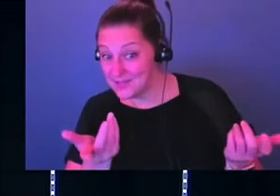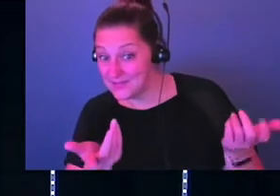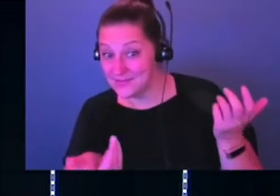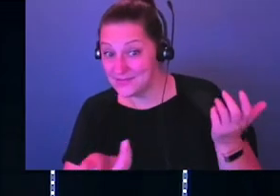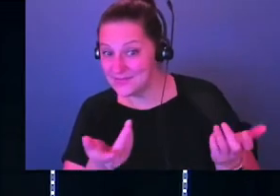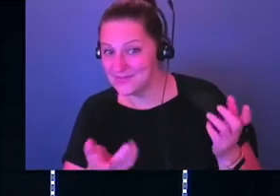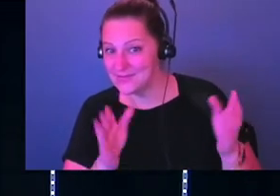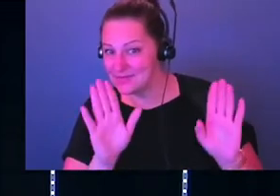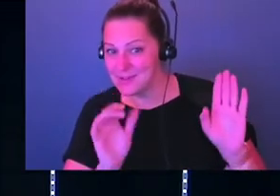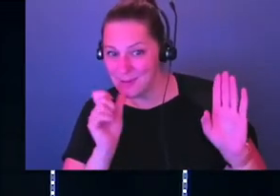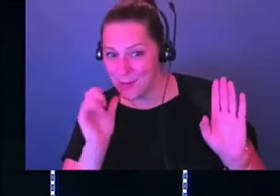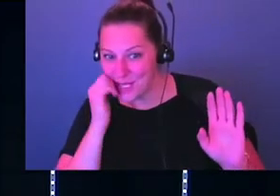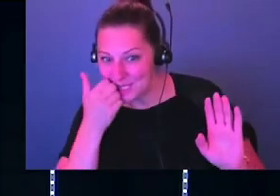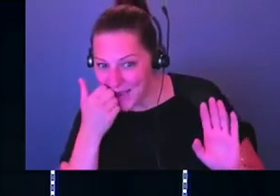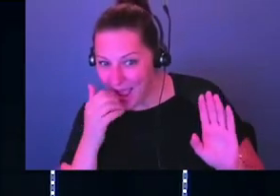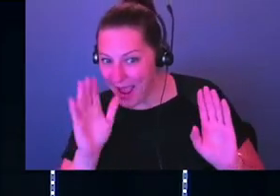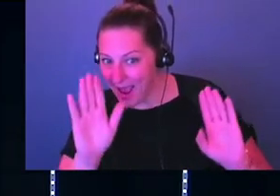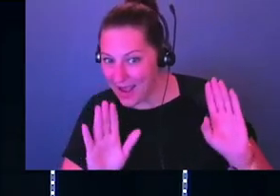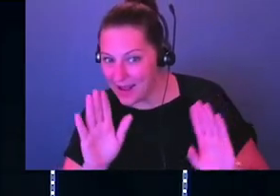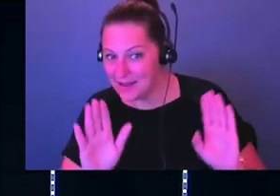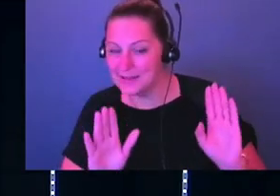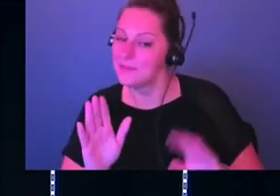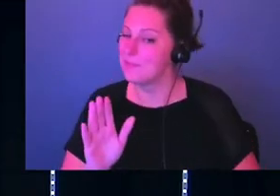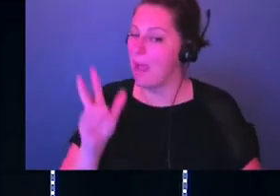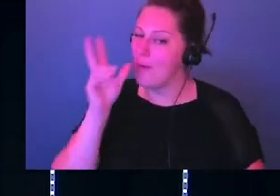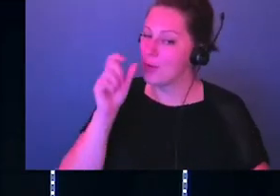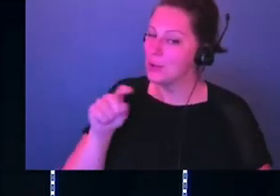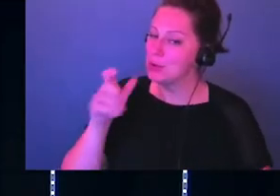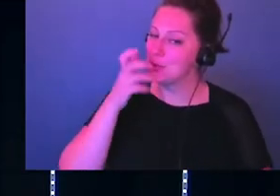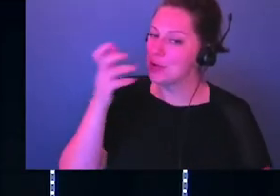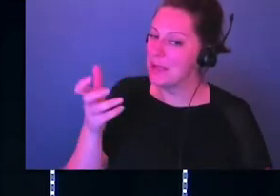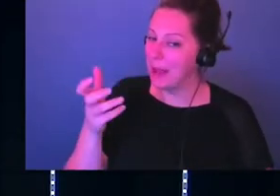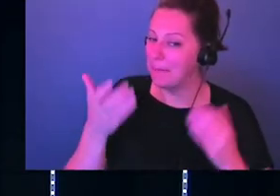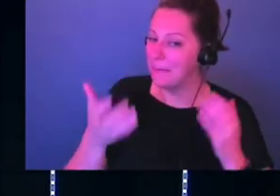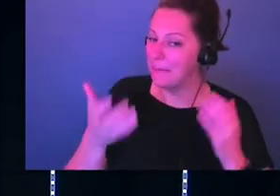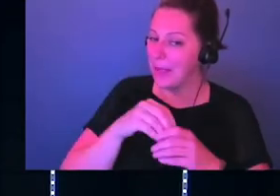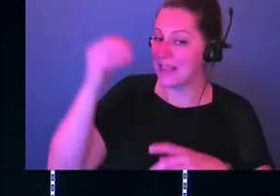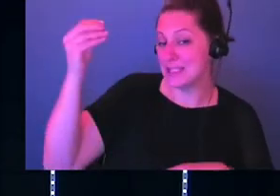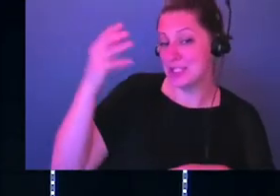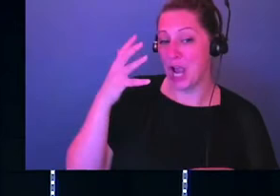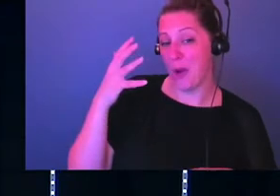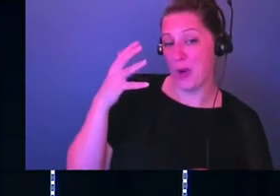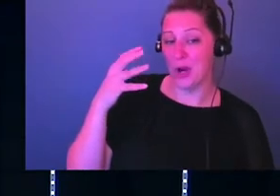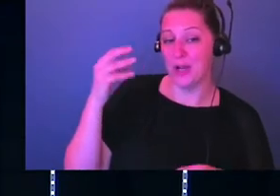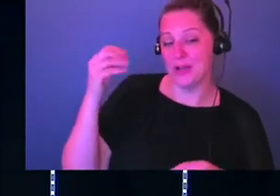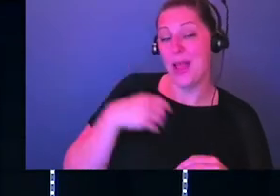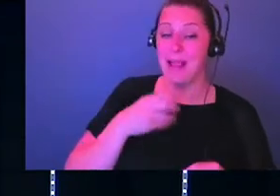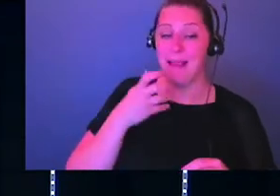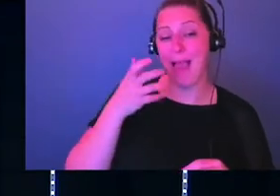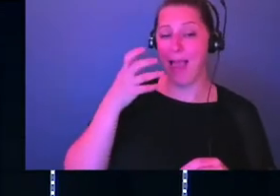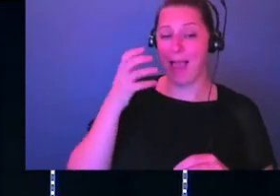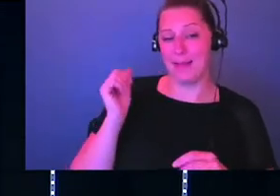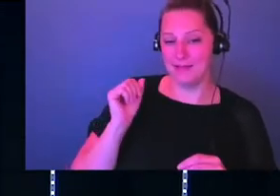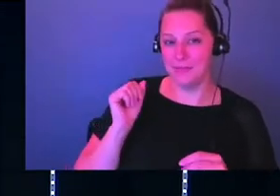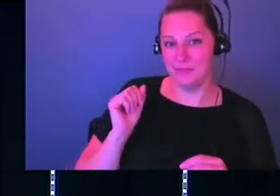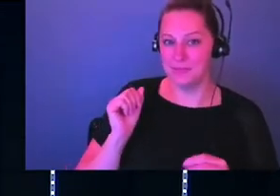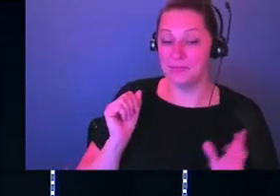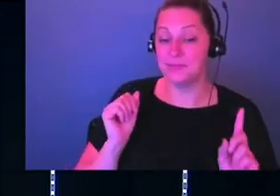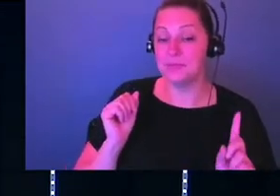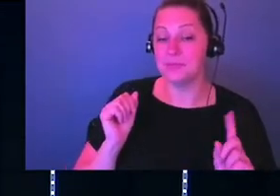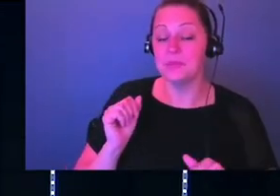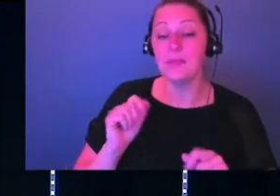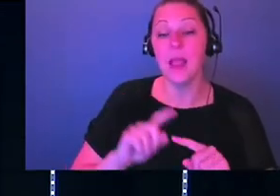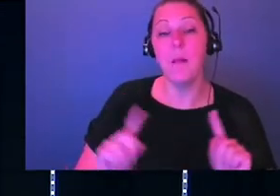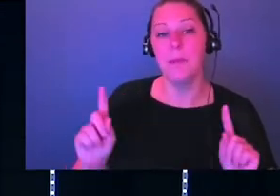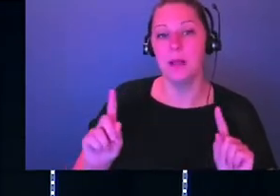shy. Come on. I know. I've heard more of'all sing, at least in the shower. Come on. You're like, hey. You know what I'm saying? You got to hit the notes in the shower. It works. But